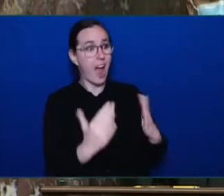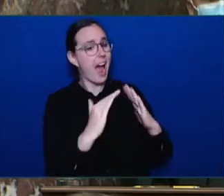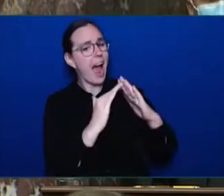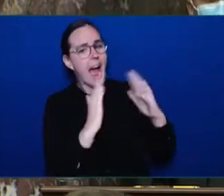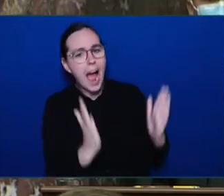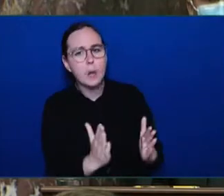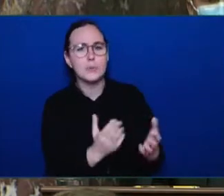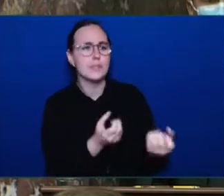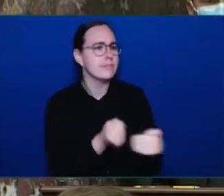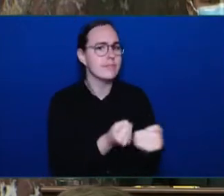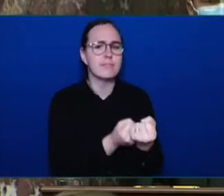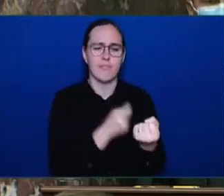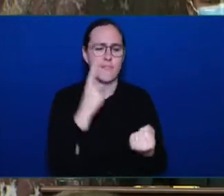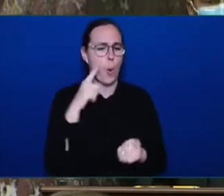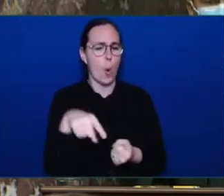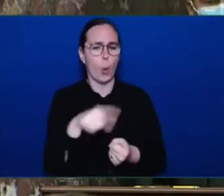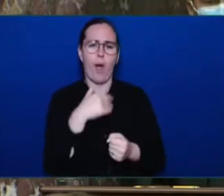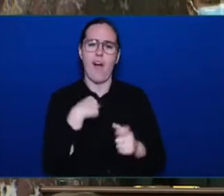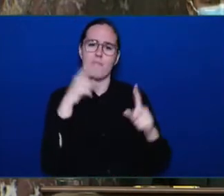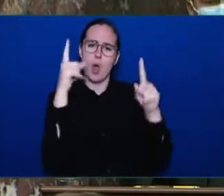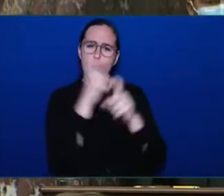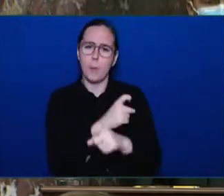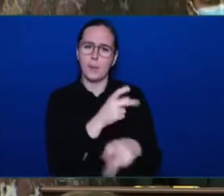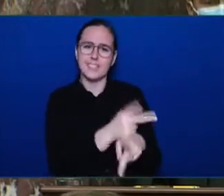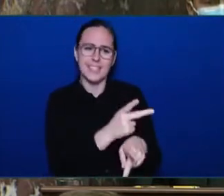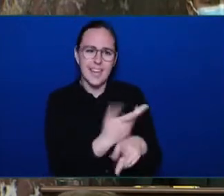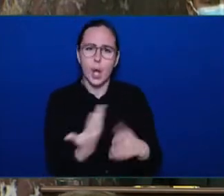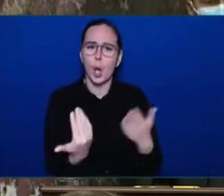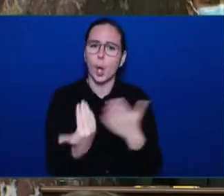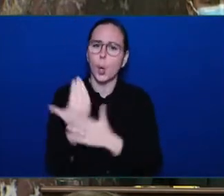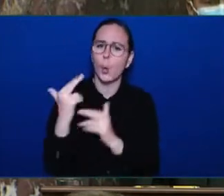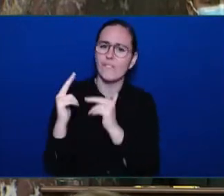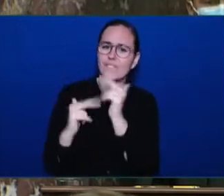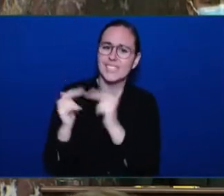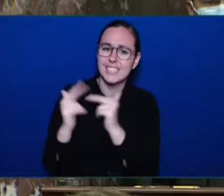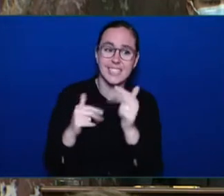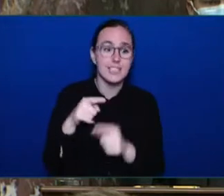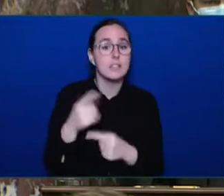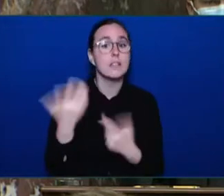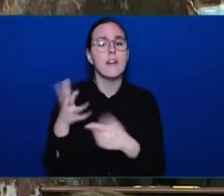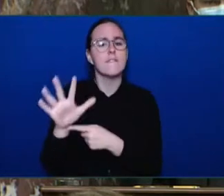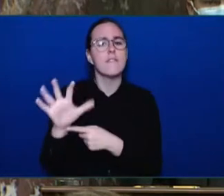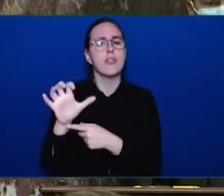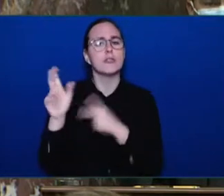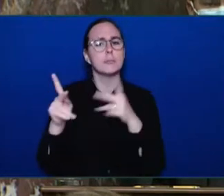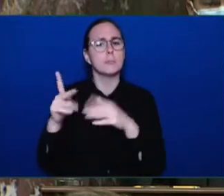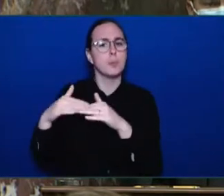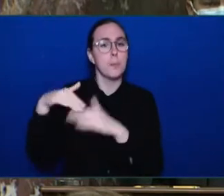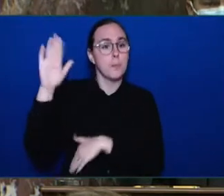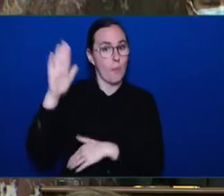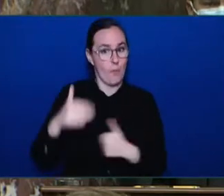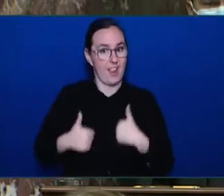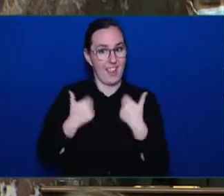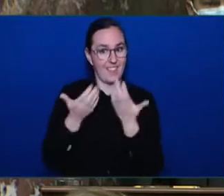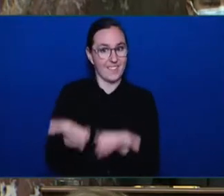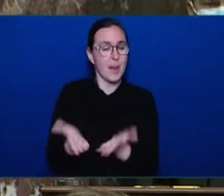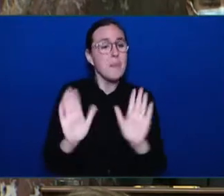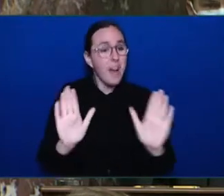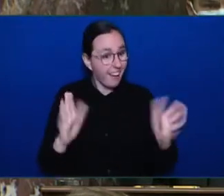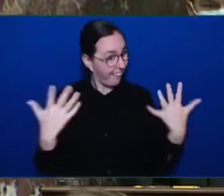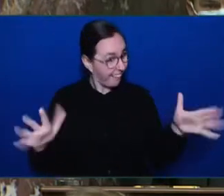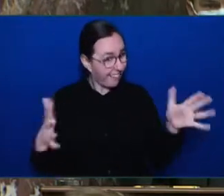people and more are currently housed. More is needed. We accept that. Mr. Speaker, we need community transition teams.